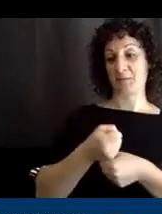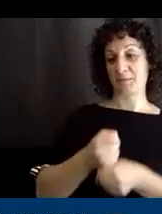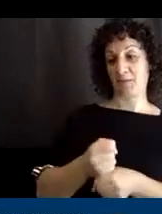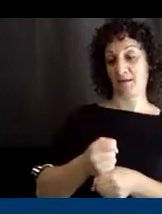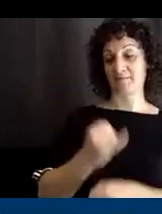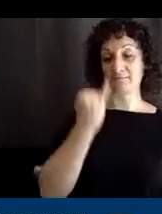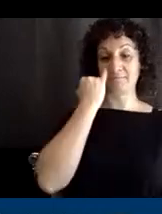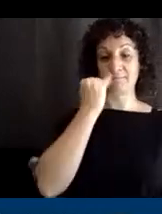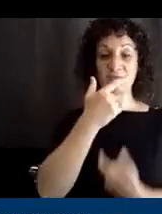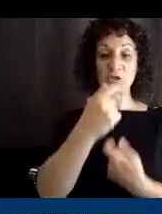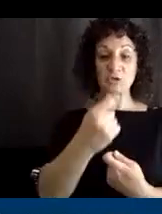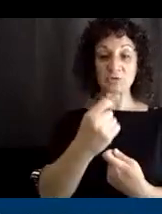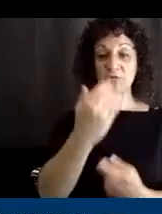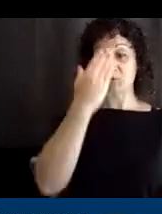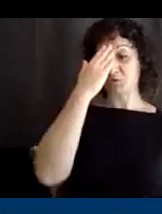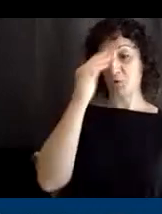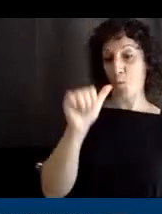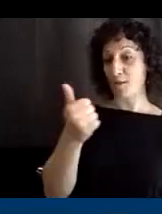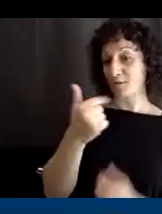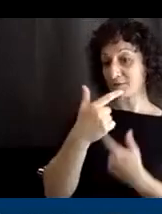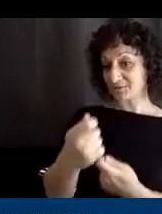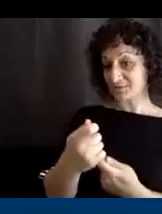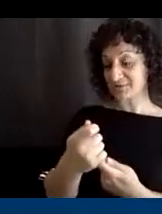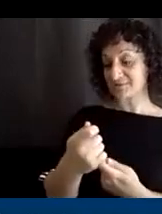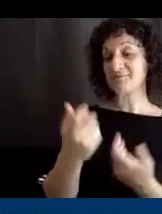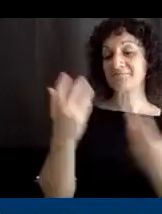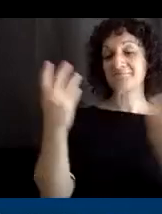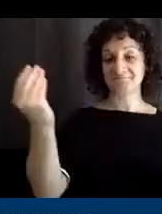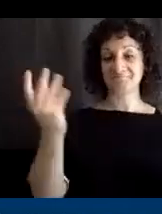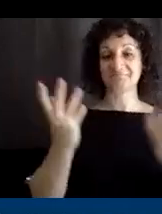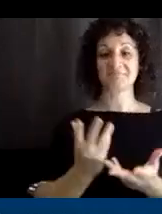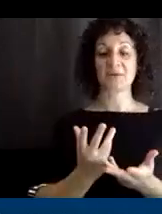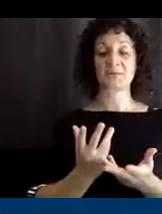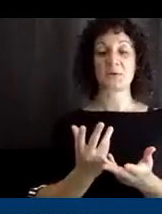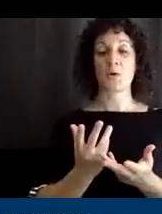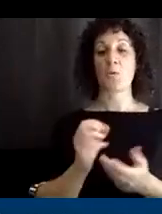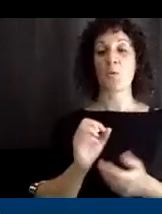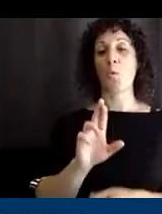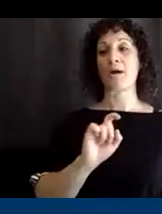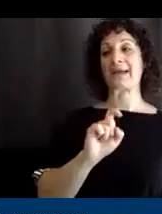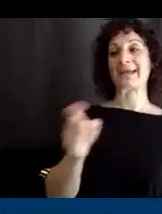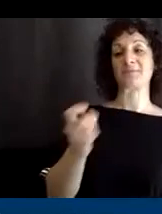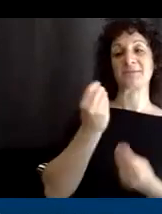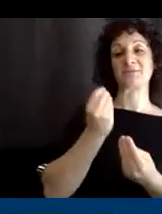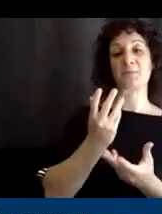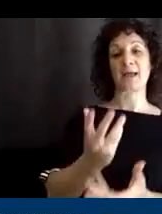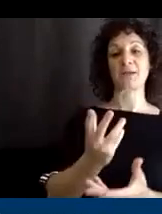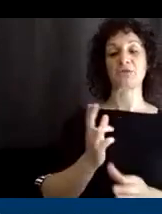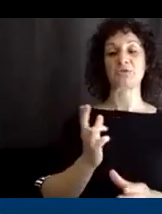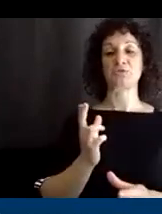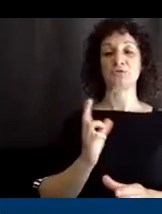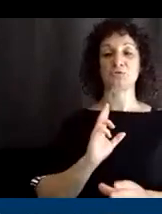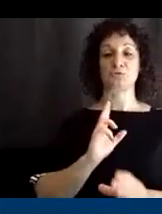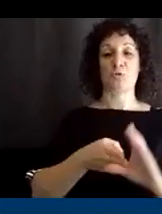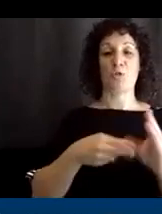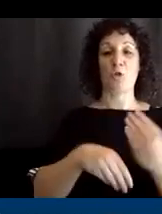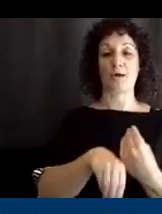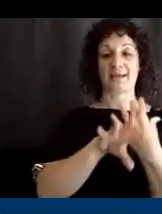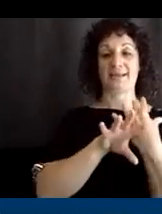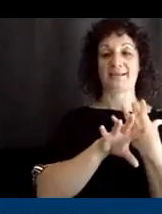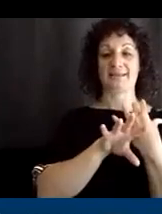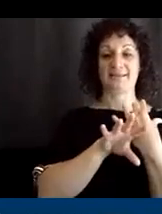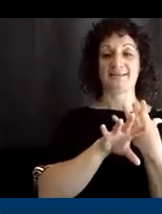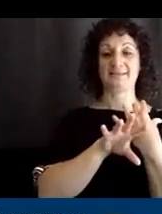know anybody else who's interested, definitely let us, um, or give them the information to log in and, um,